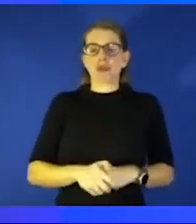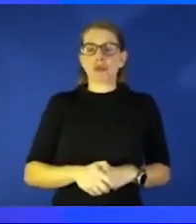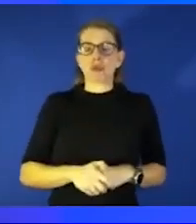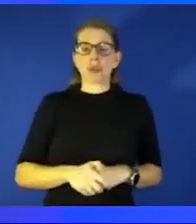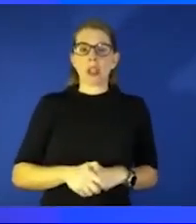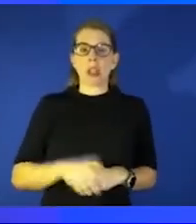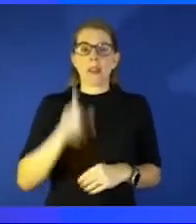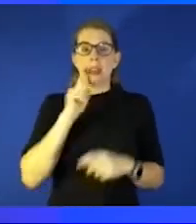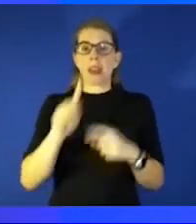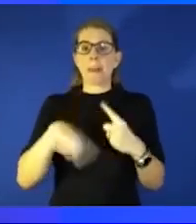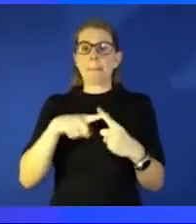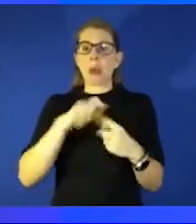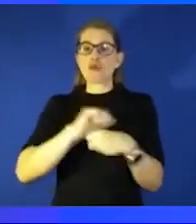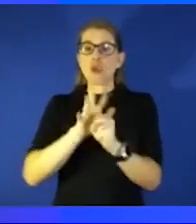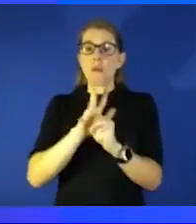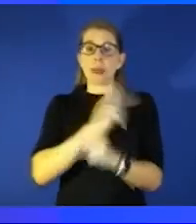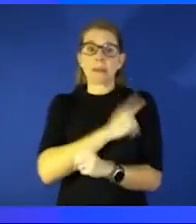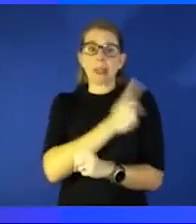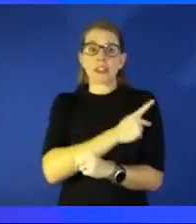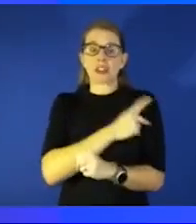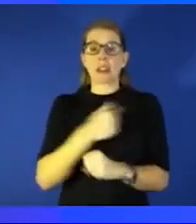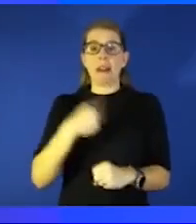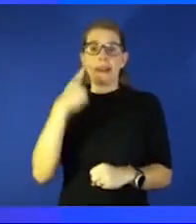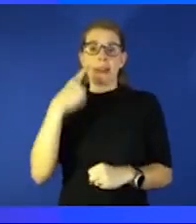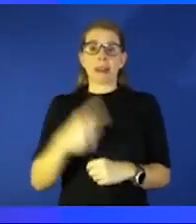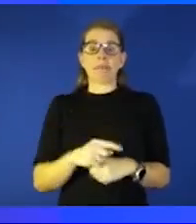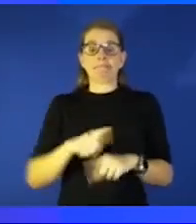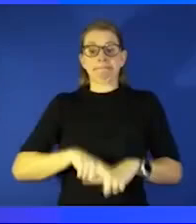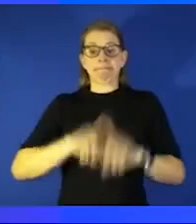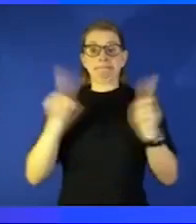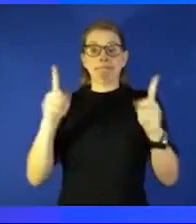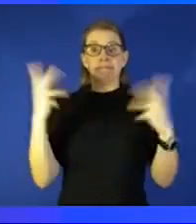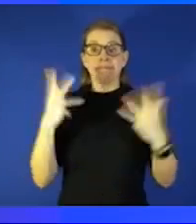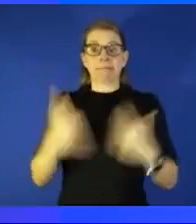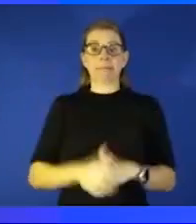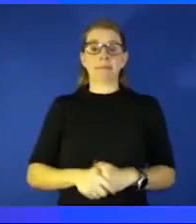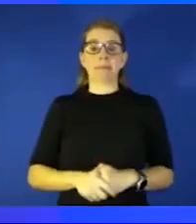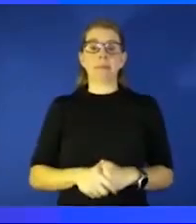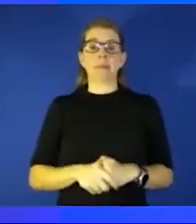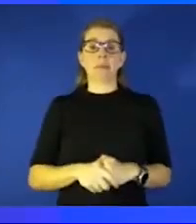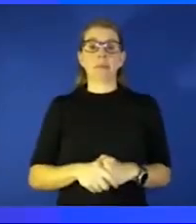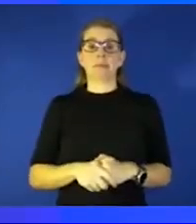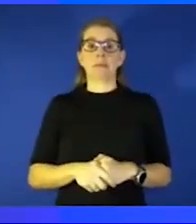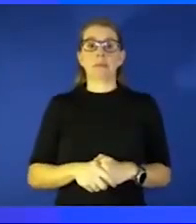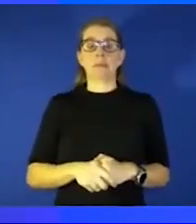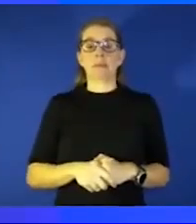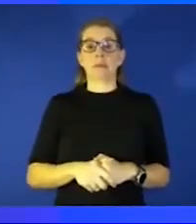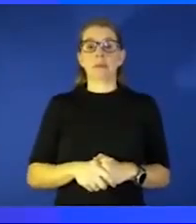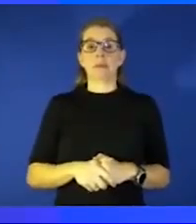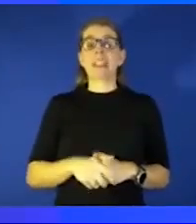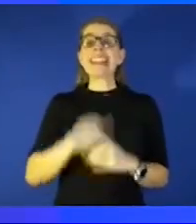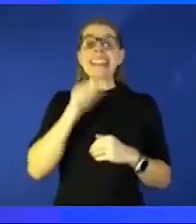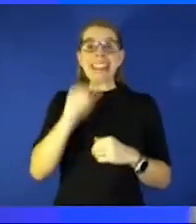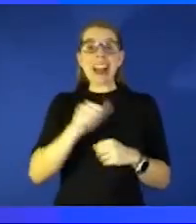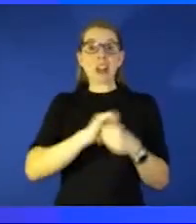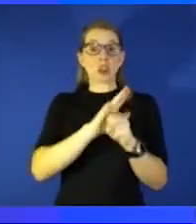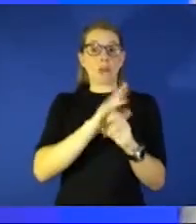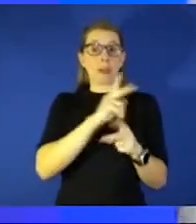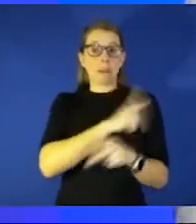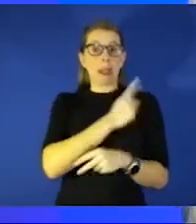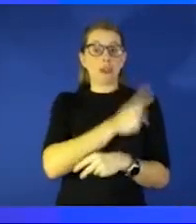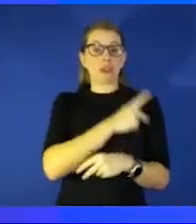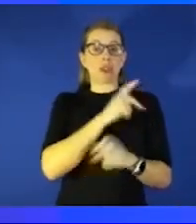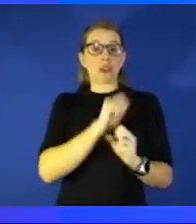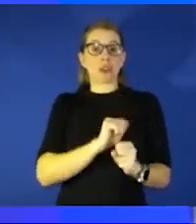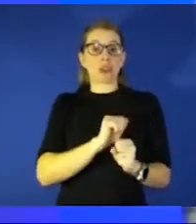patients um I think the big difference is is that normally non-COVID patients we can you know speak communicate